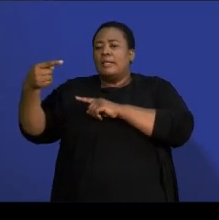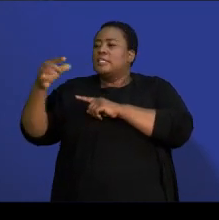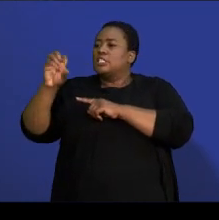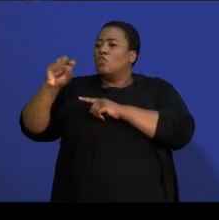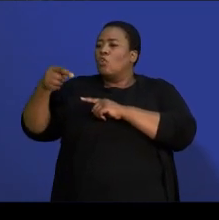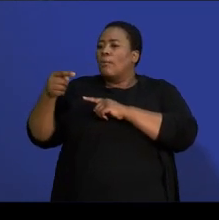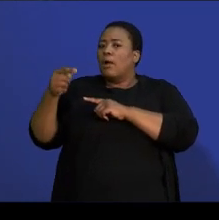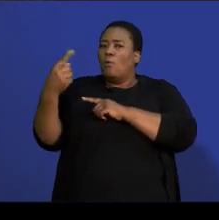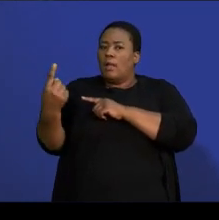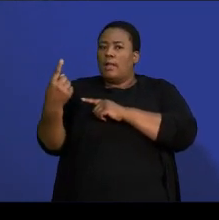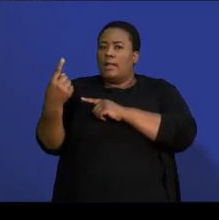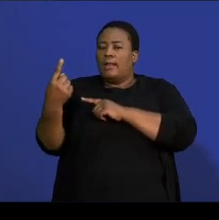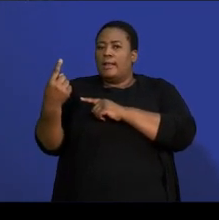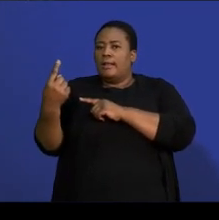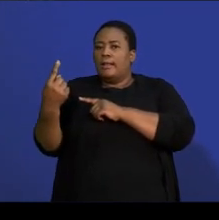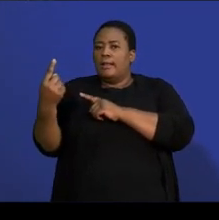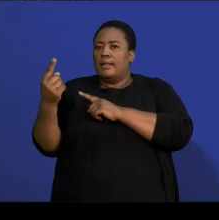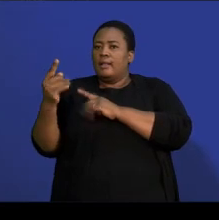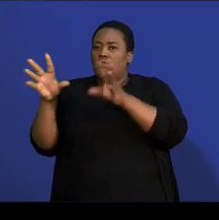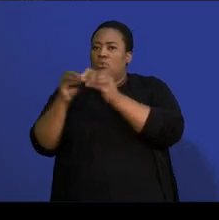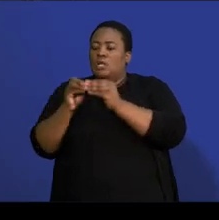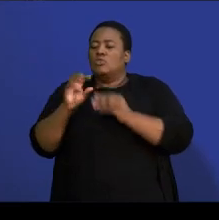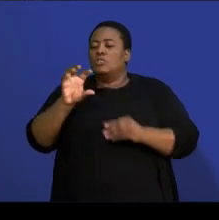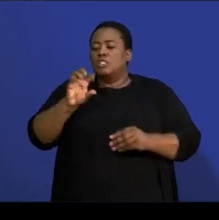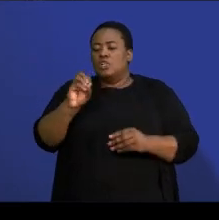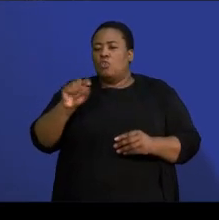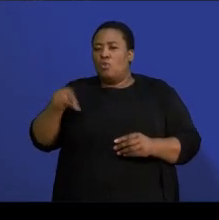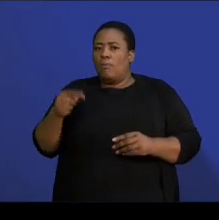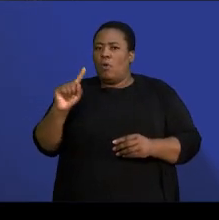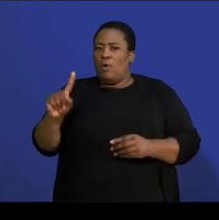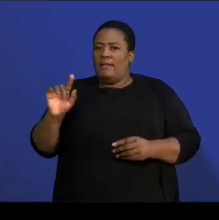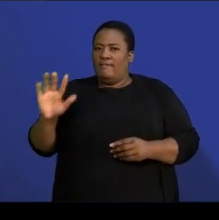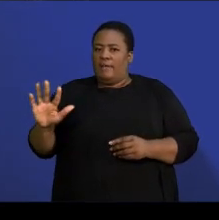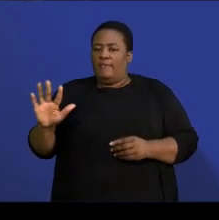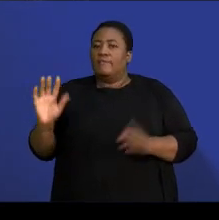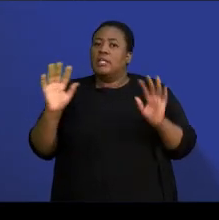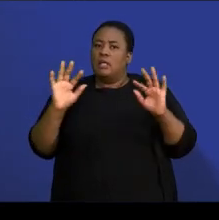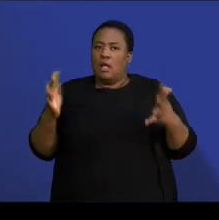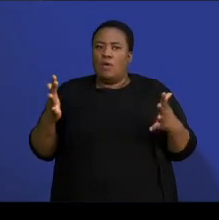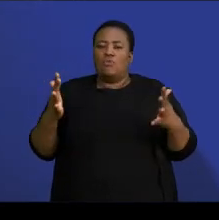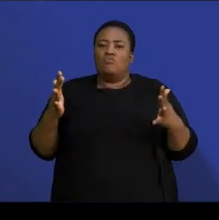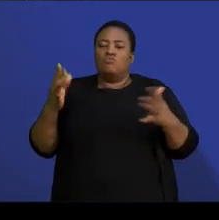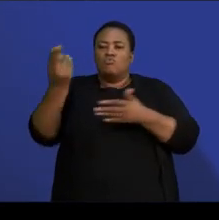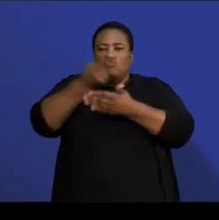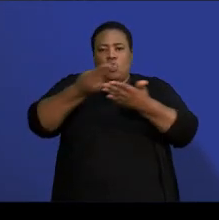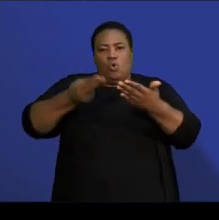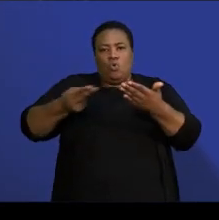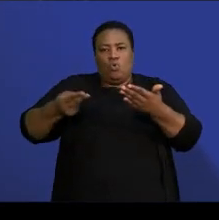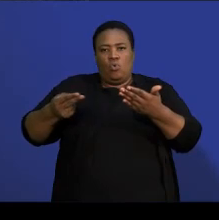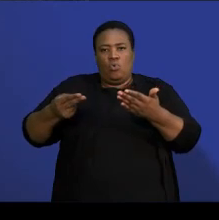0,15 like that. So, that's how you will then draw your Venn diagram there.